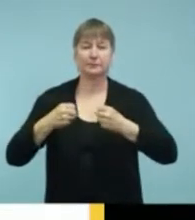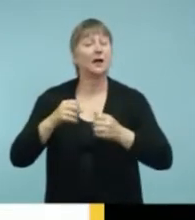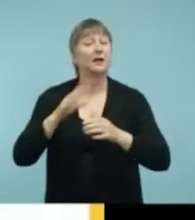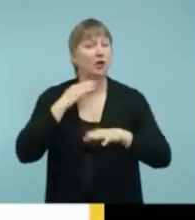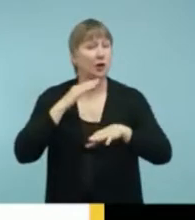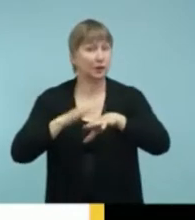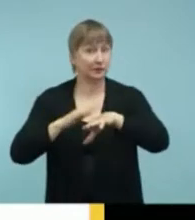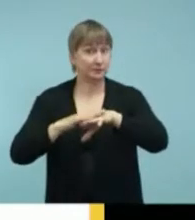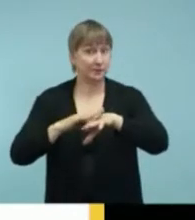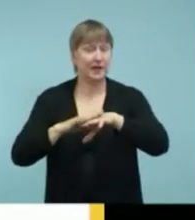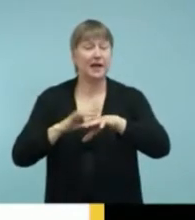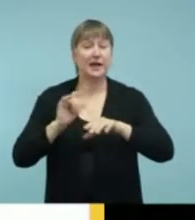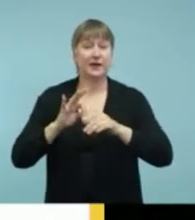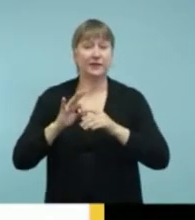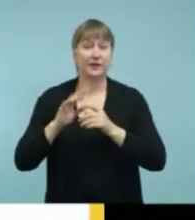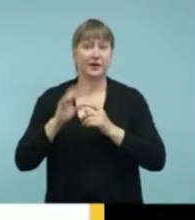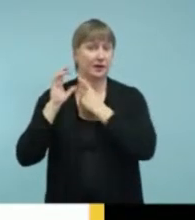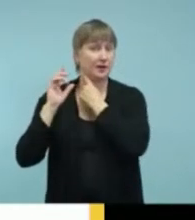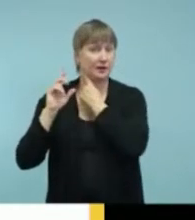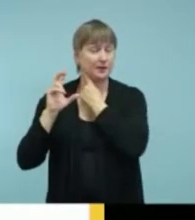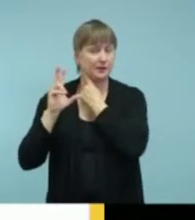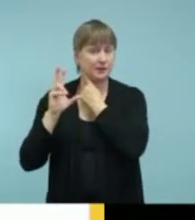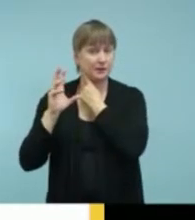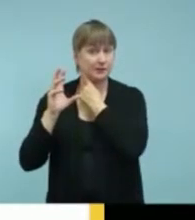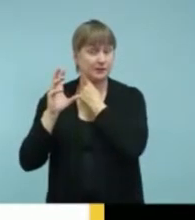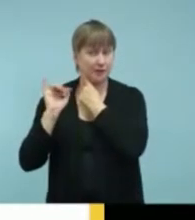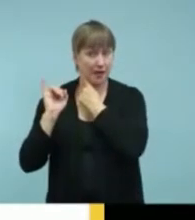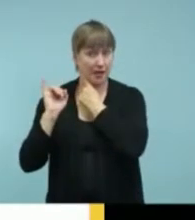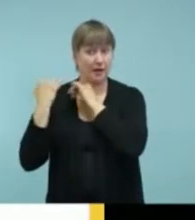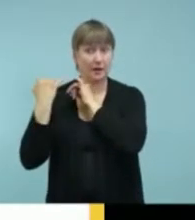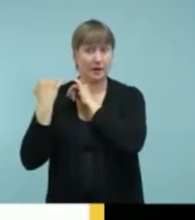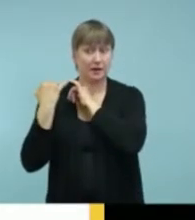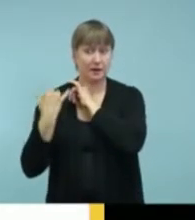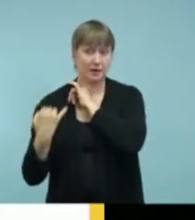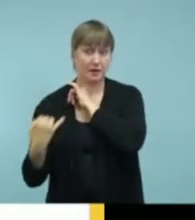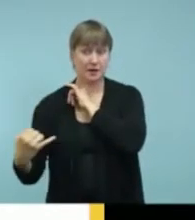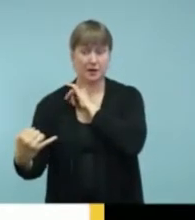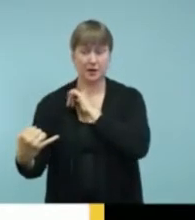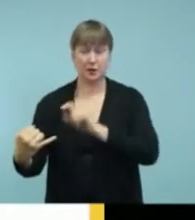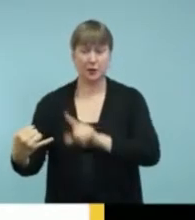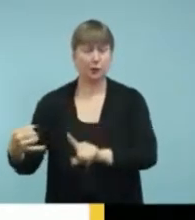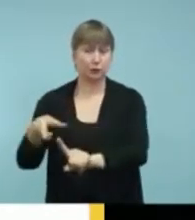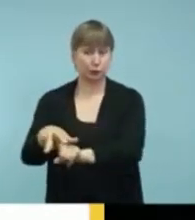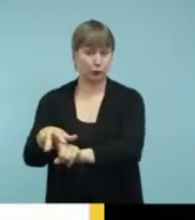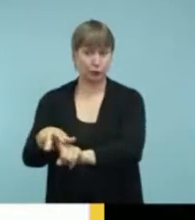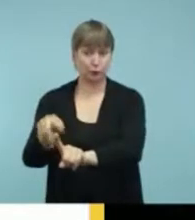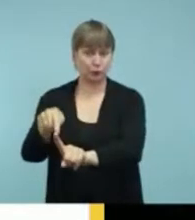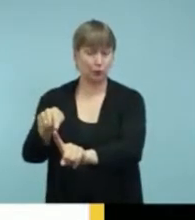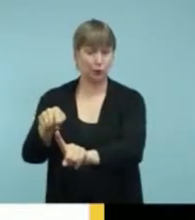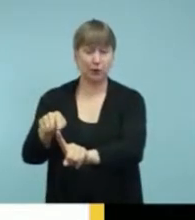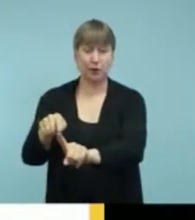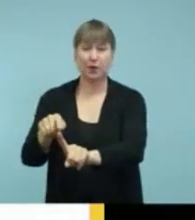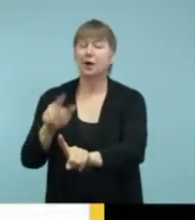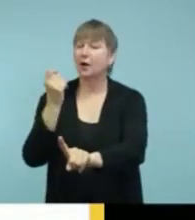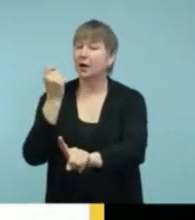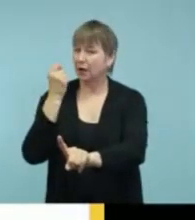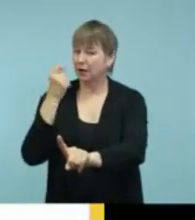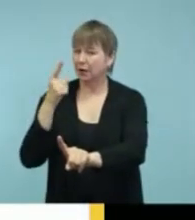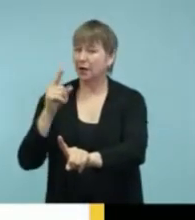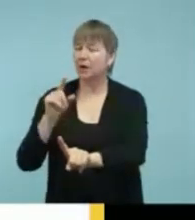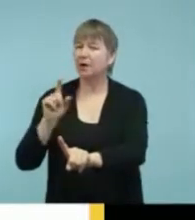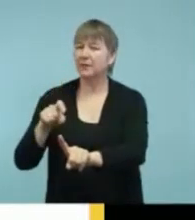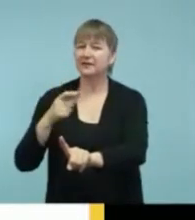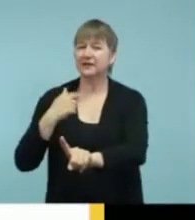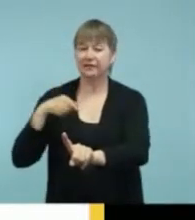is going to be plugging into their cochlear implant directly, either two things need to happen. You need to have the